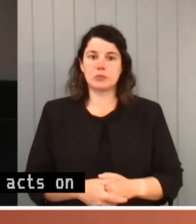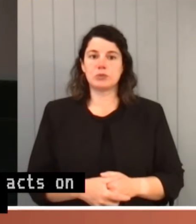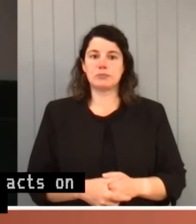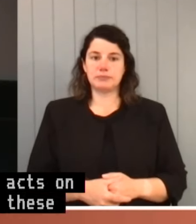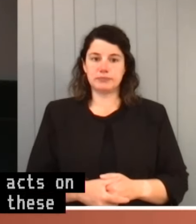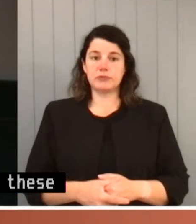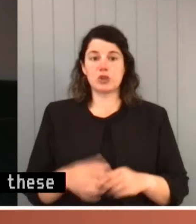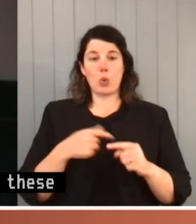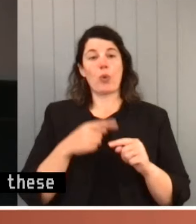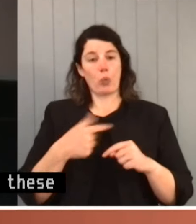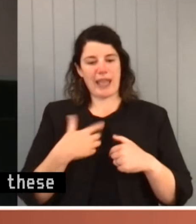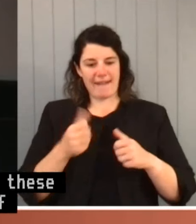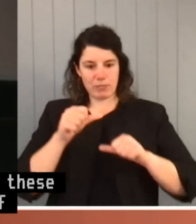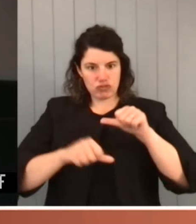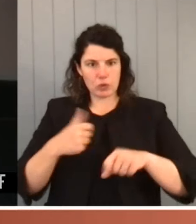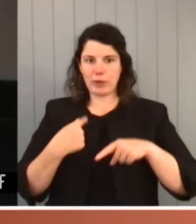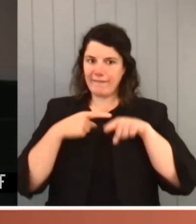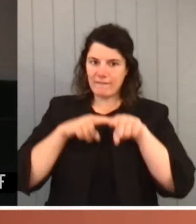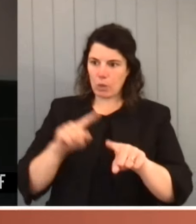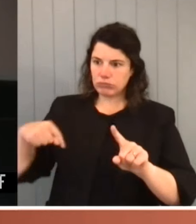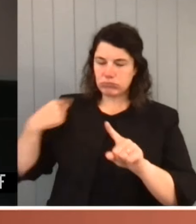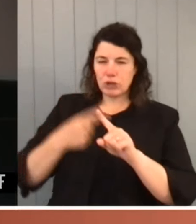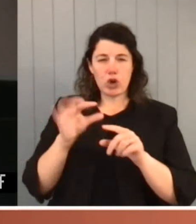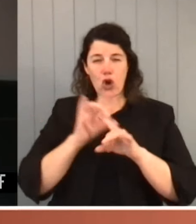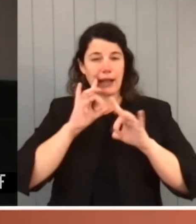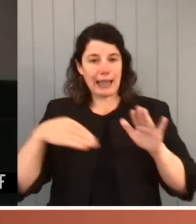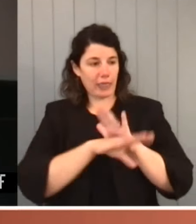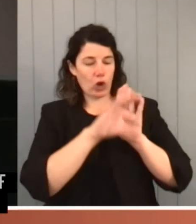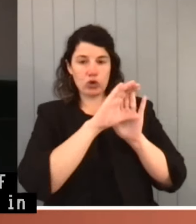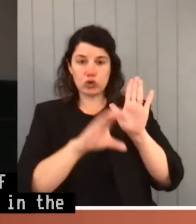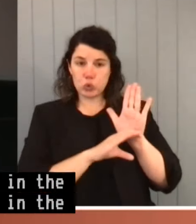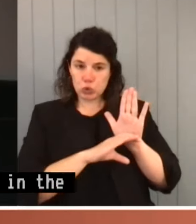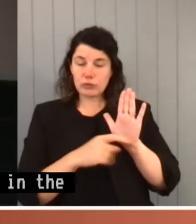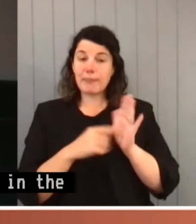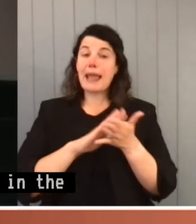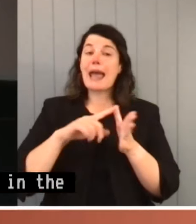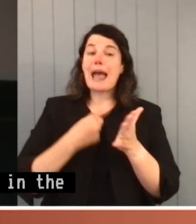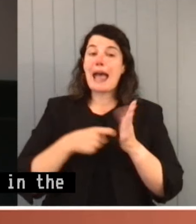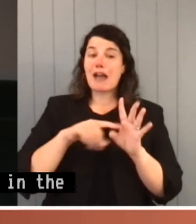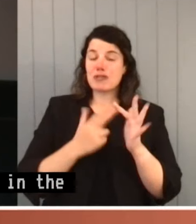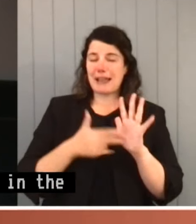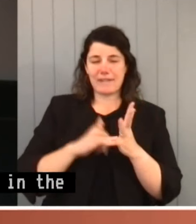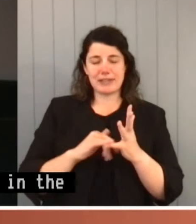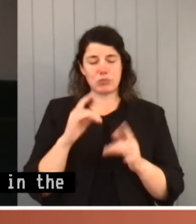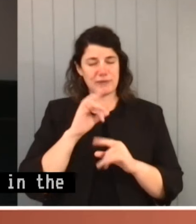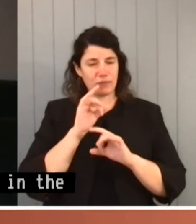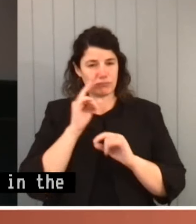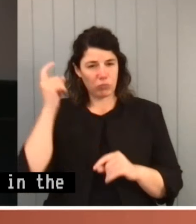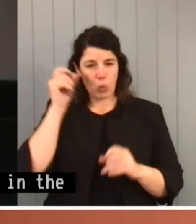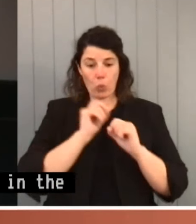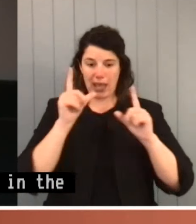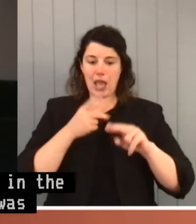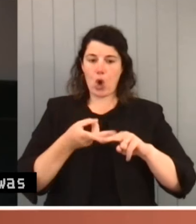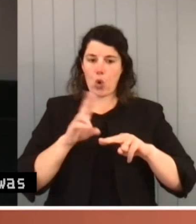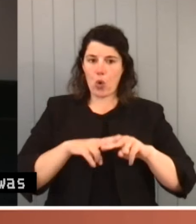out in the Constitution. Harry Evans was acutely conscious of the importance of maintaining the